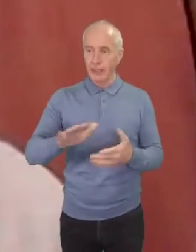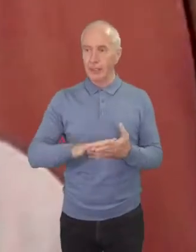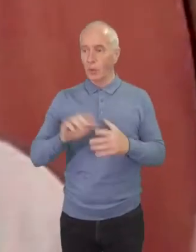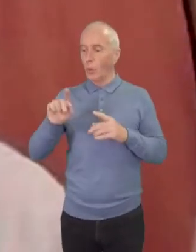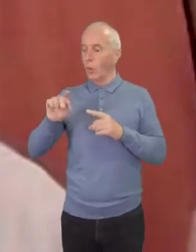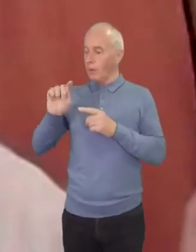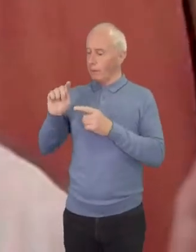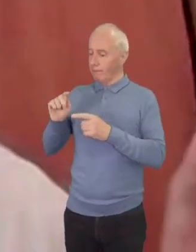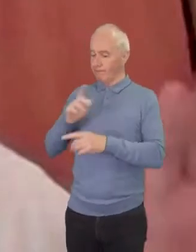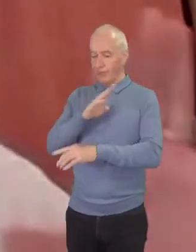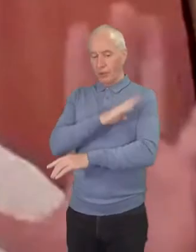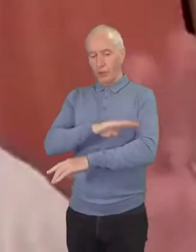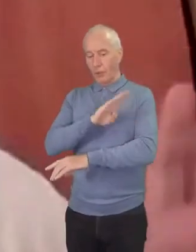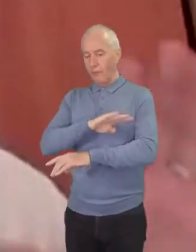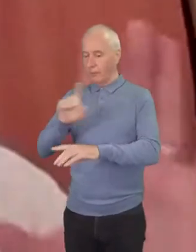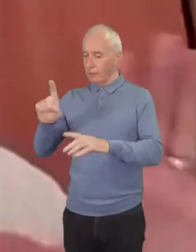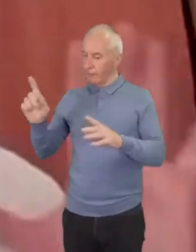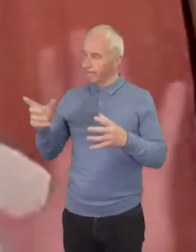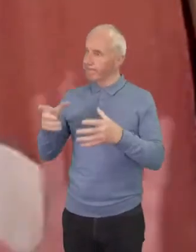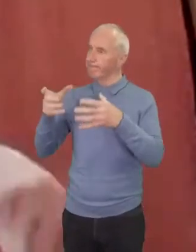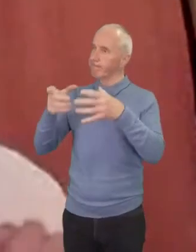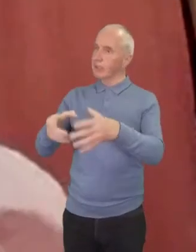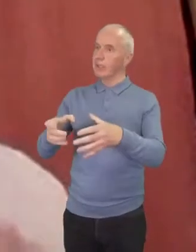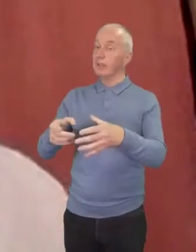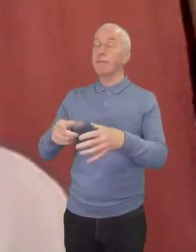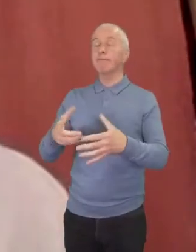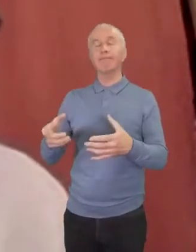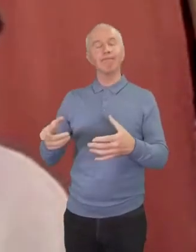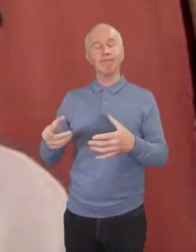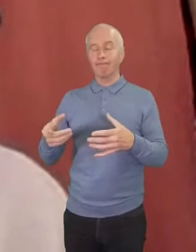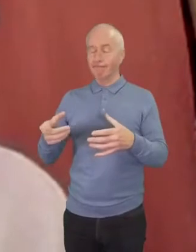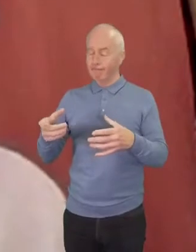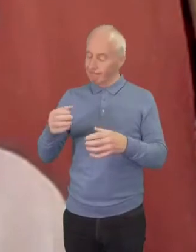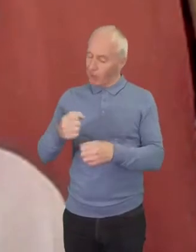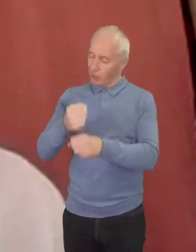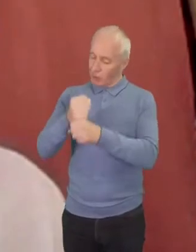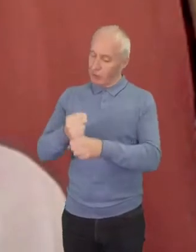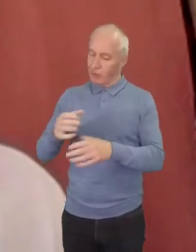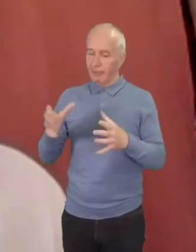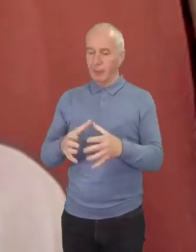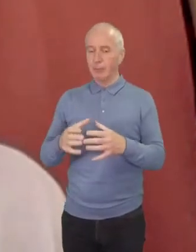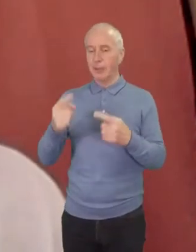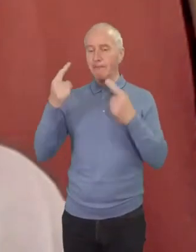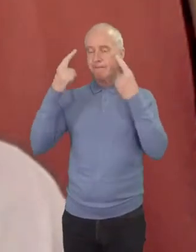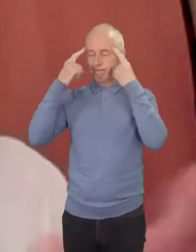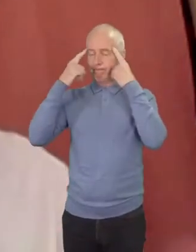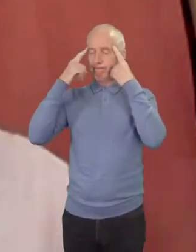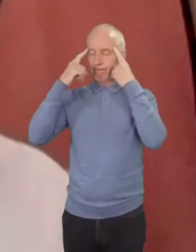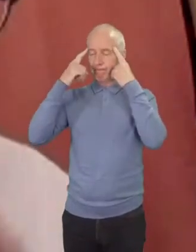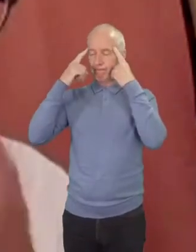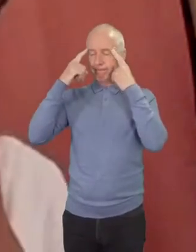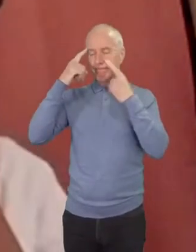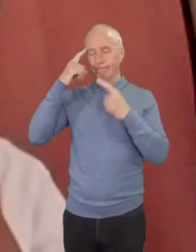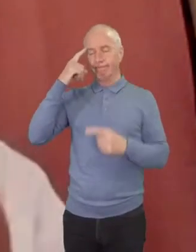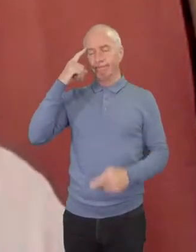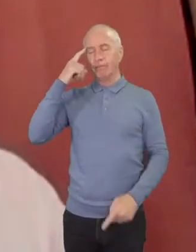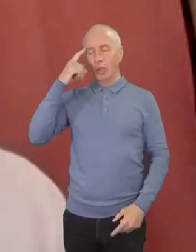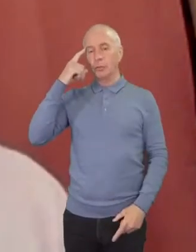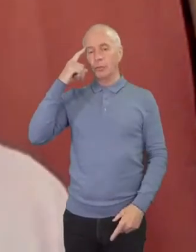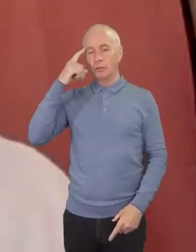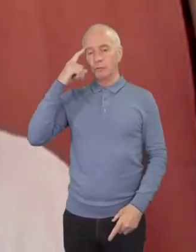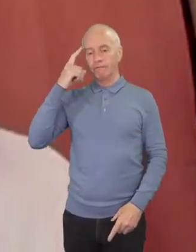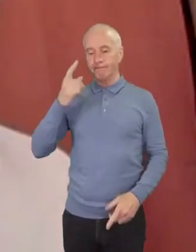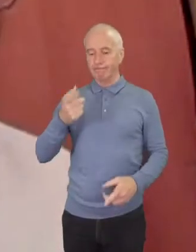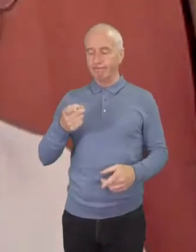of the state but the church is meant to be the conscience of the state and and and isn't that another beautiful